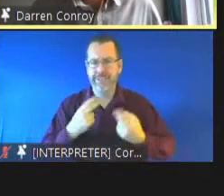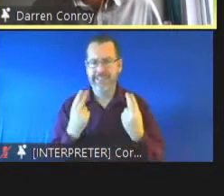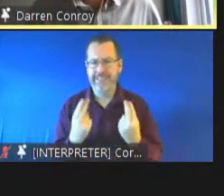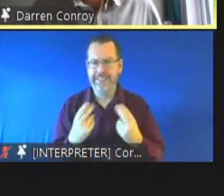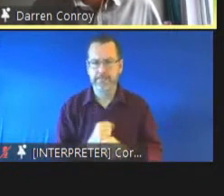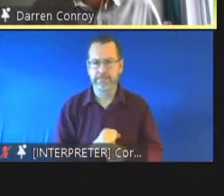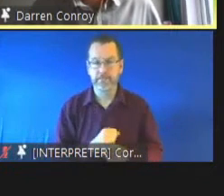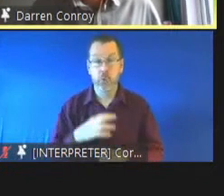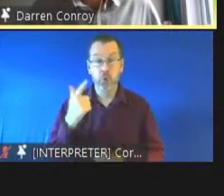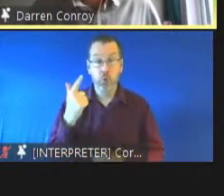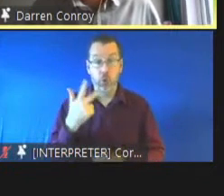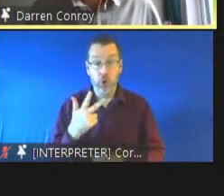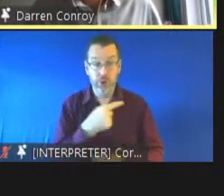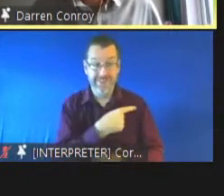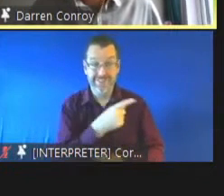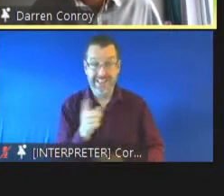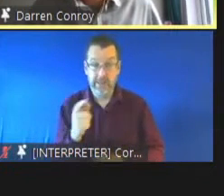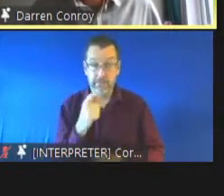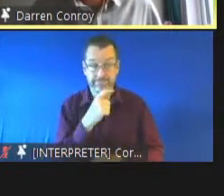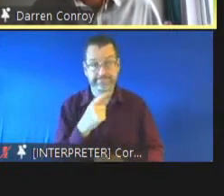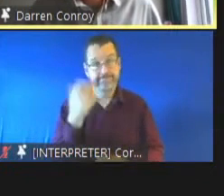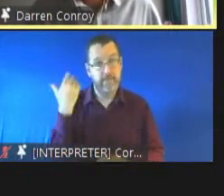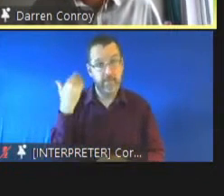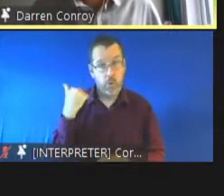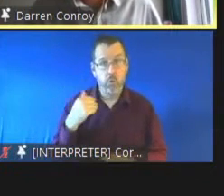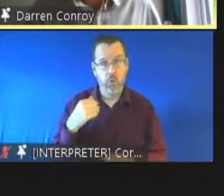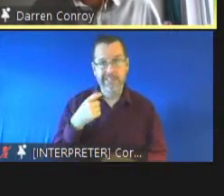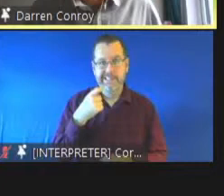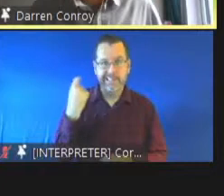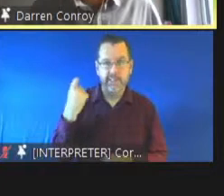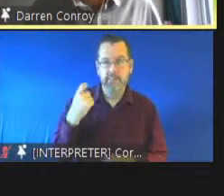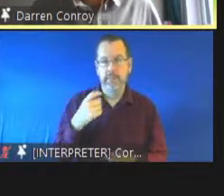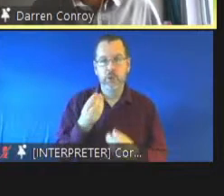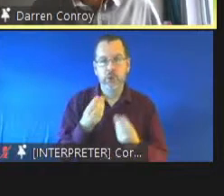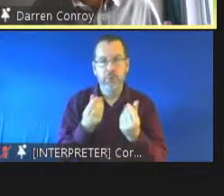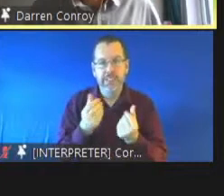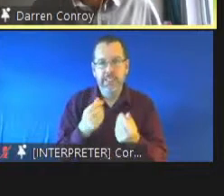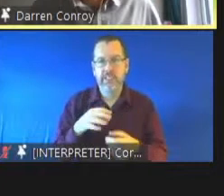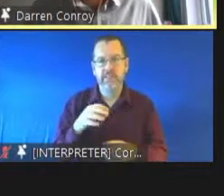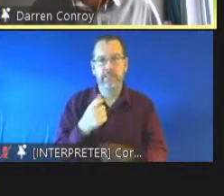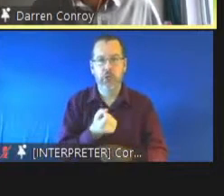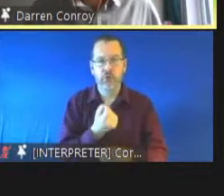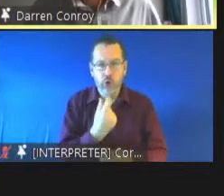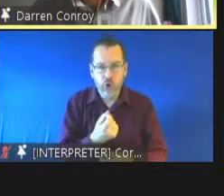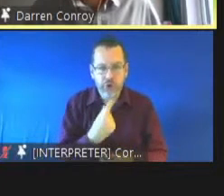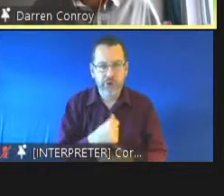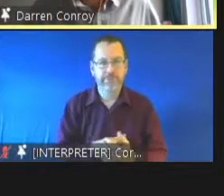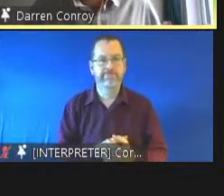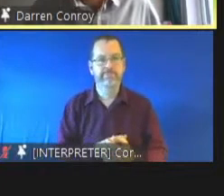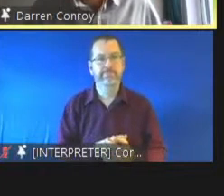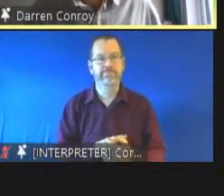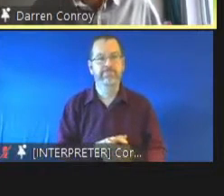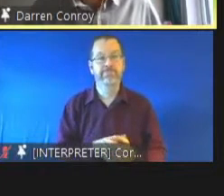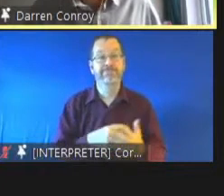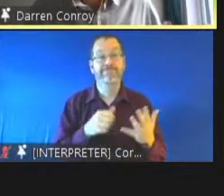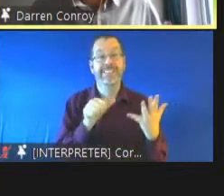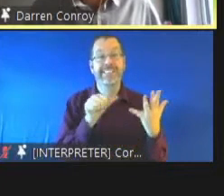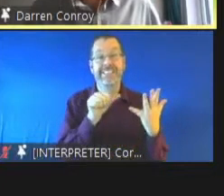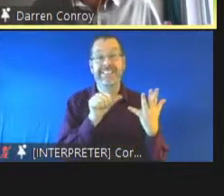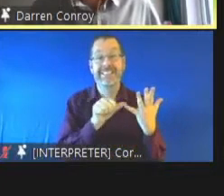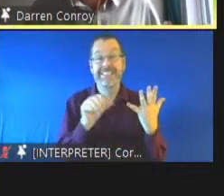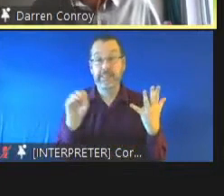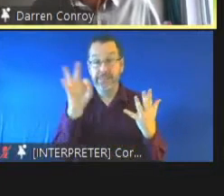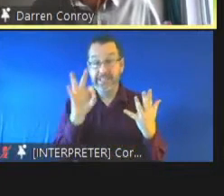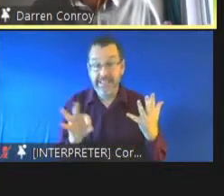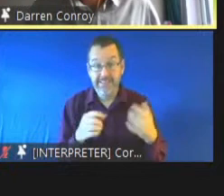people had reported substance misuse issues um 60 had reported mental health concern and a number of those